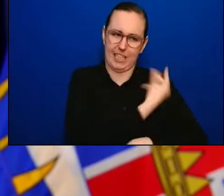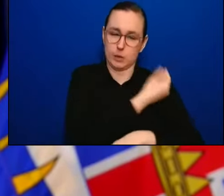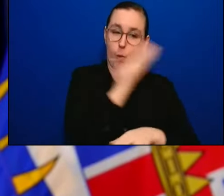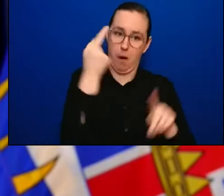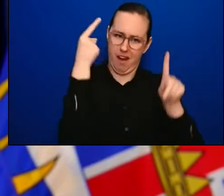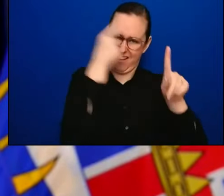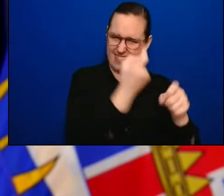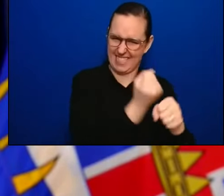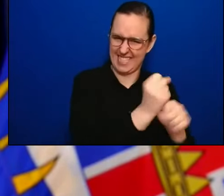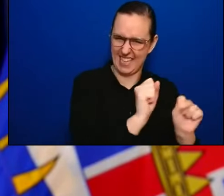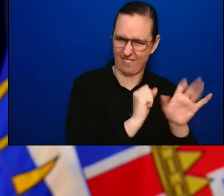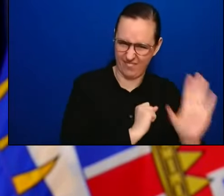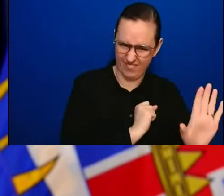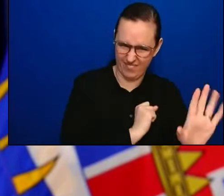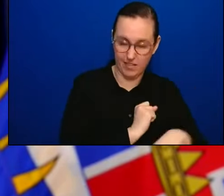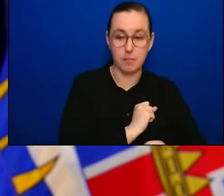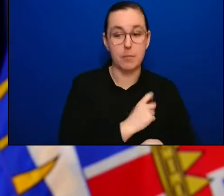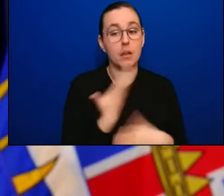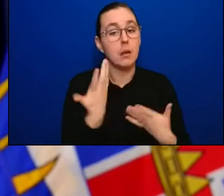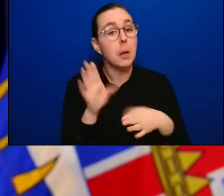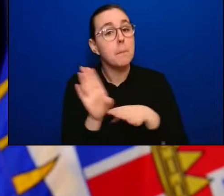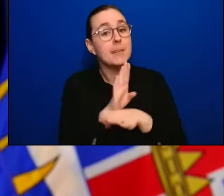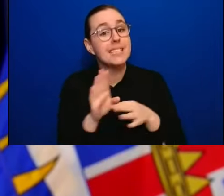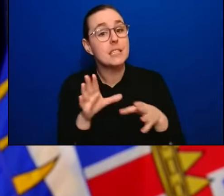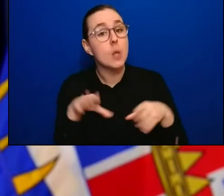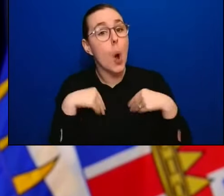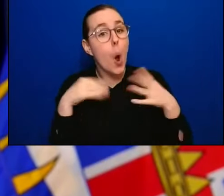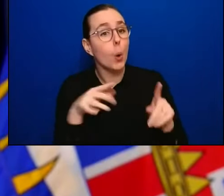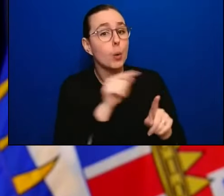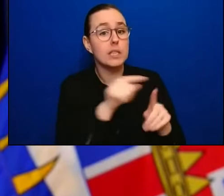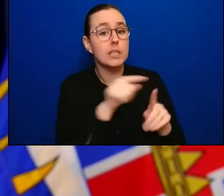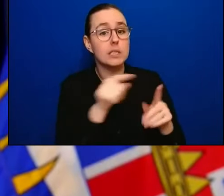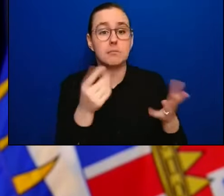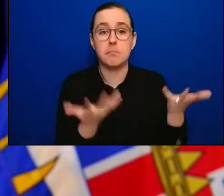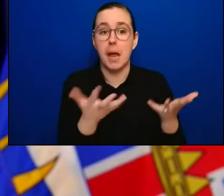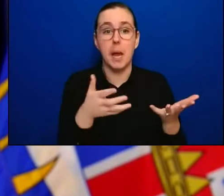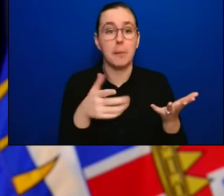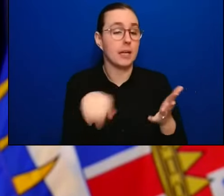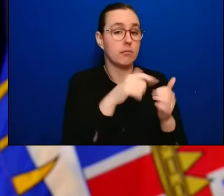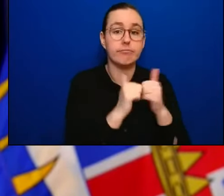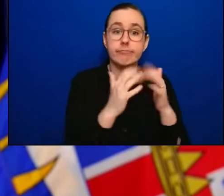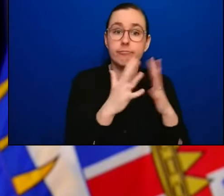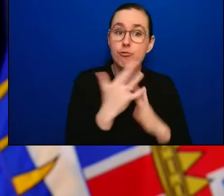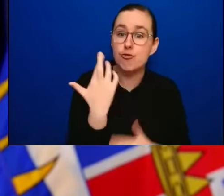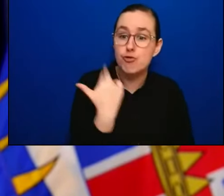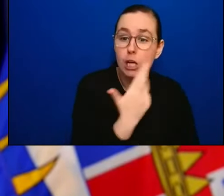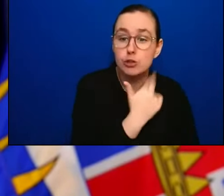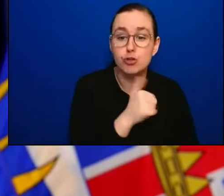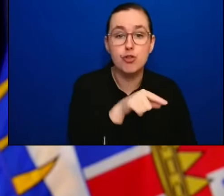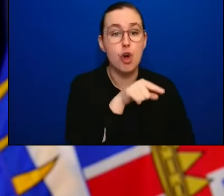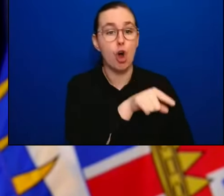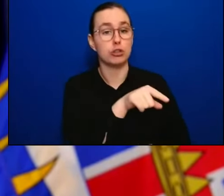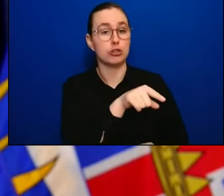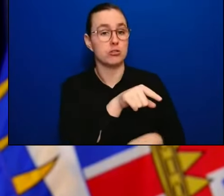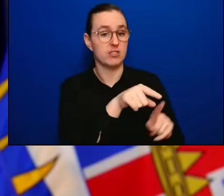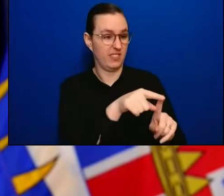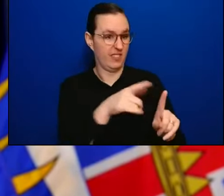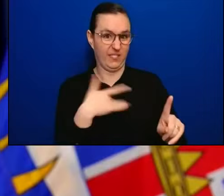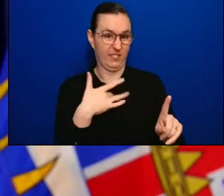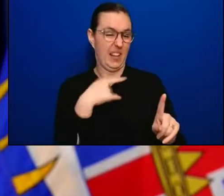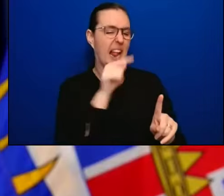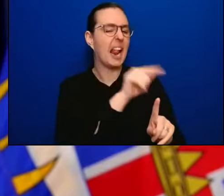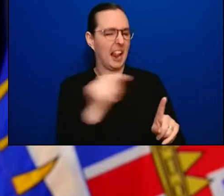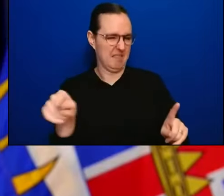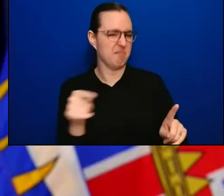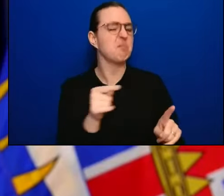who own restaurants, for example, community restaurants where they feel that they are going to keep that requirement for a period of time. We